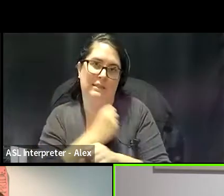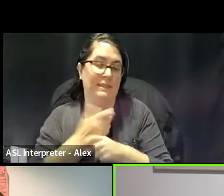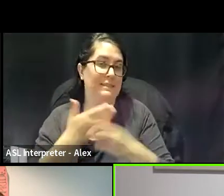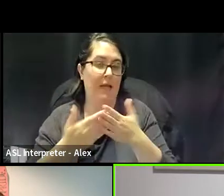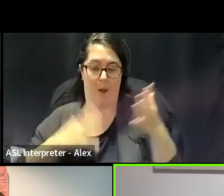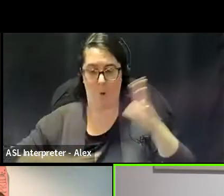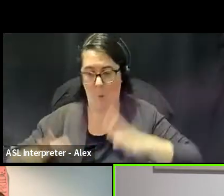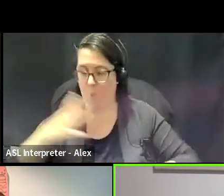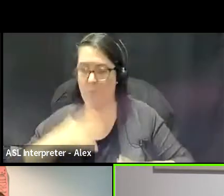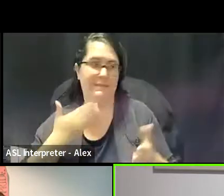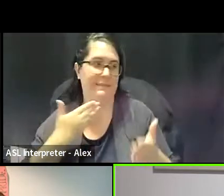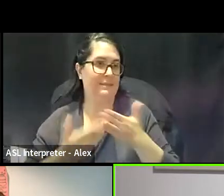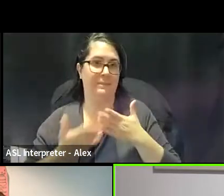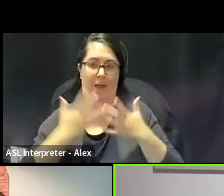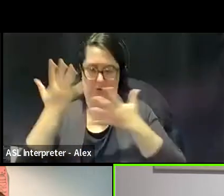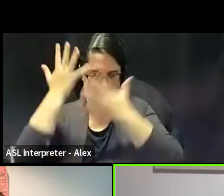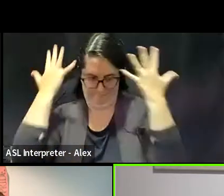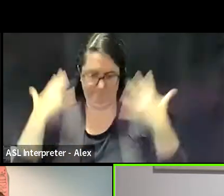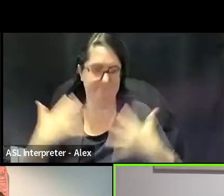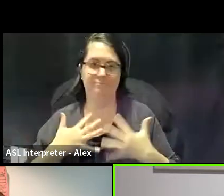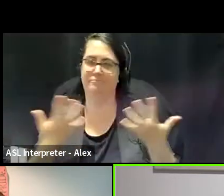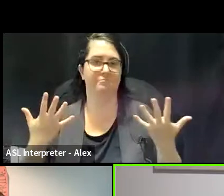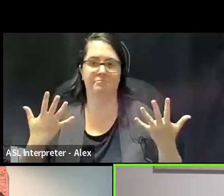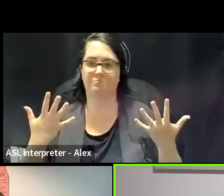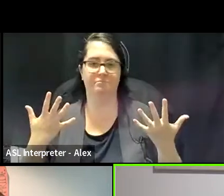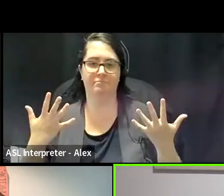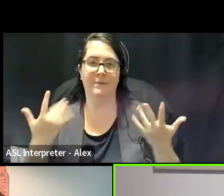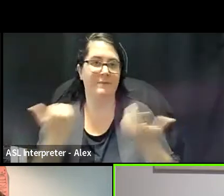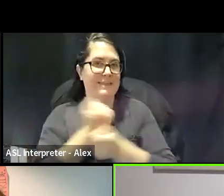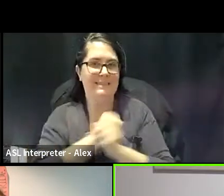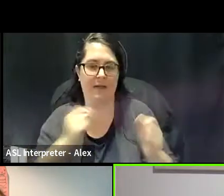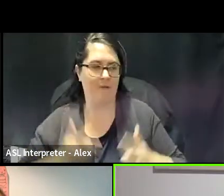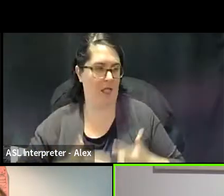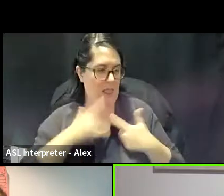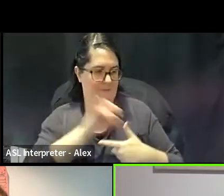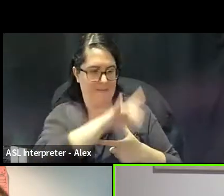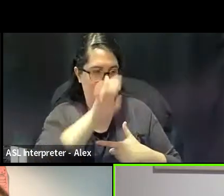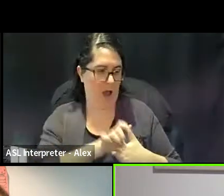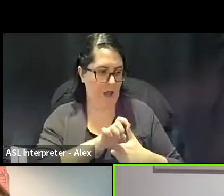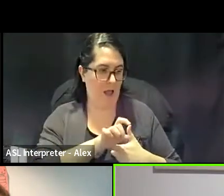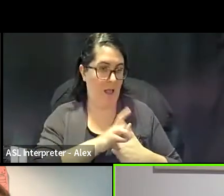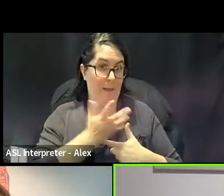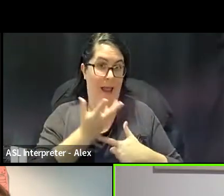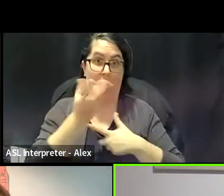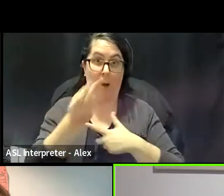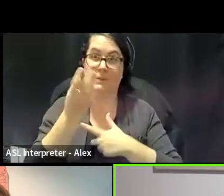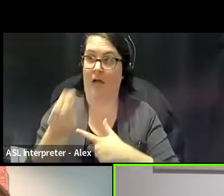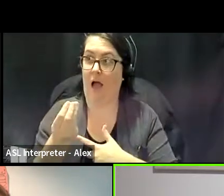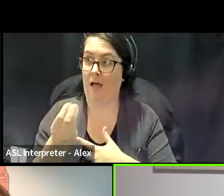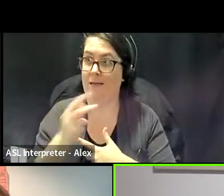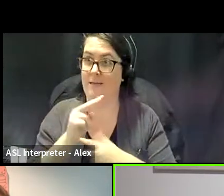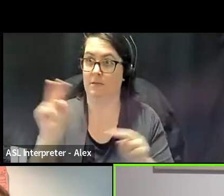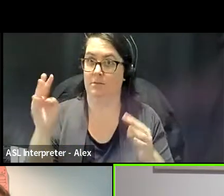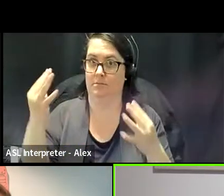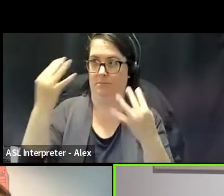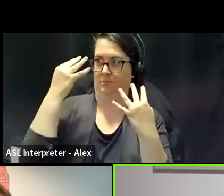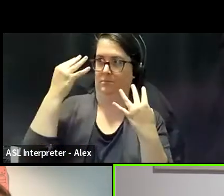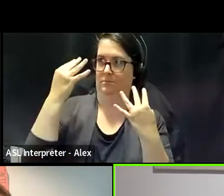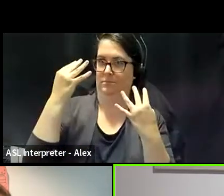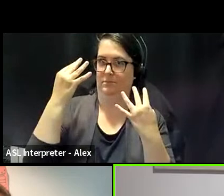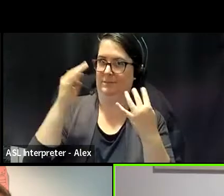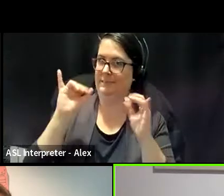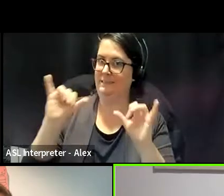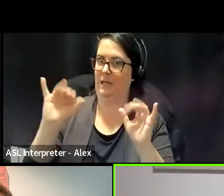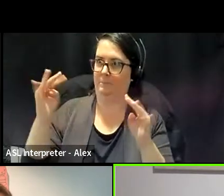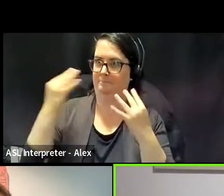of clothes. I can do whatever, have the safest lifestyle. And that still doesn't change. And I feel like that is very much the case right